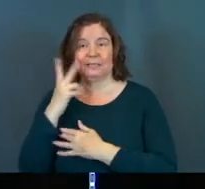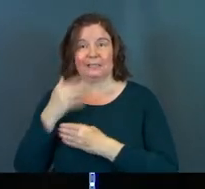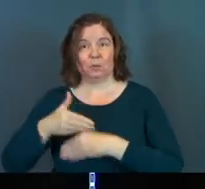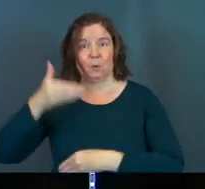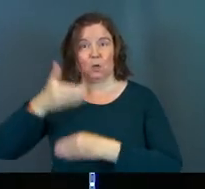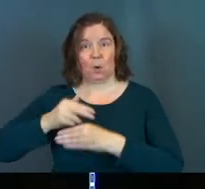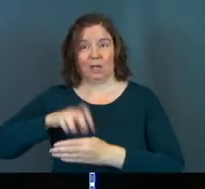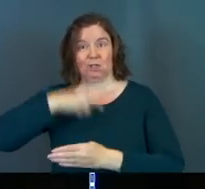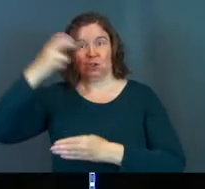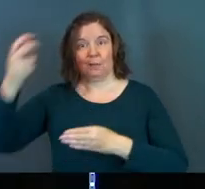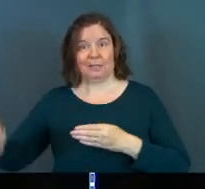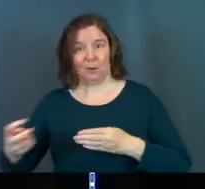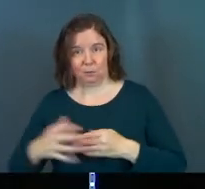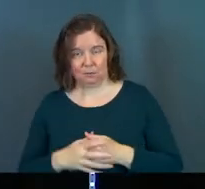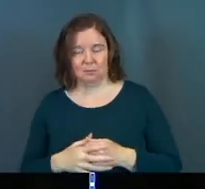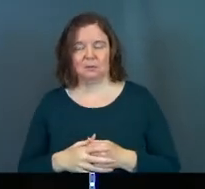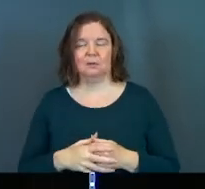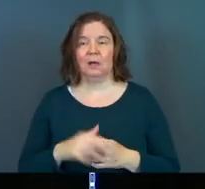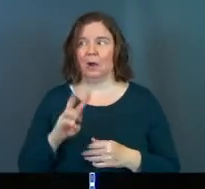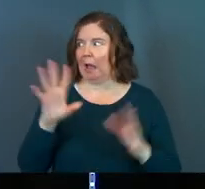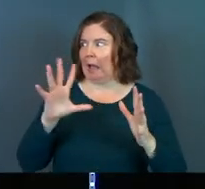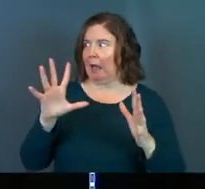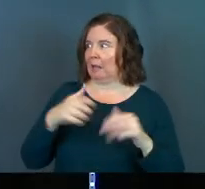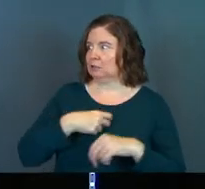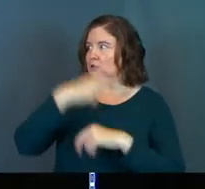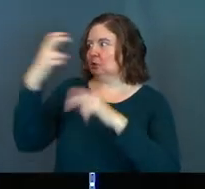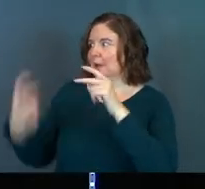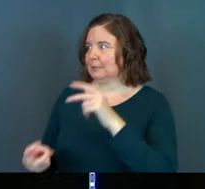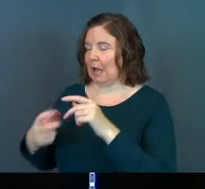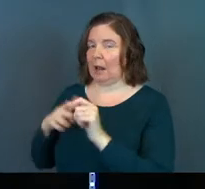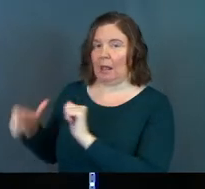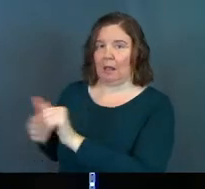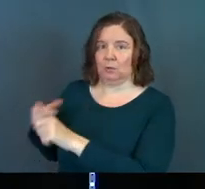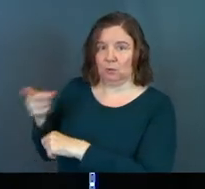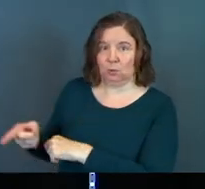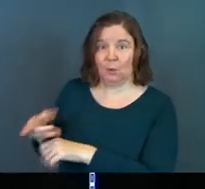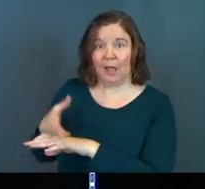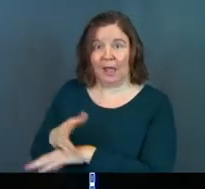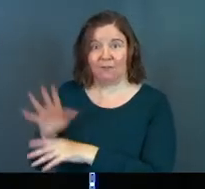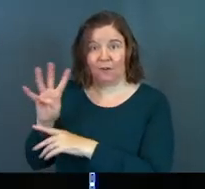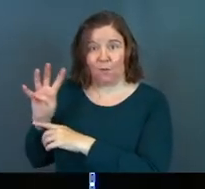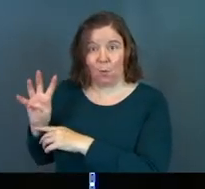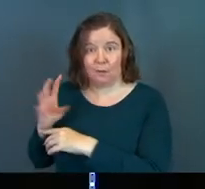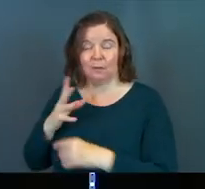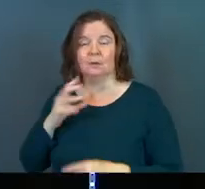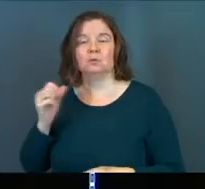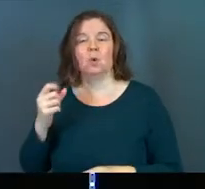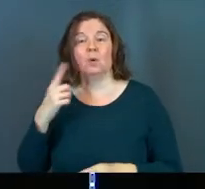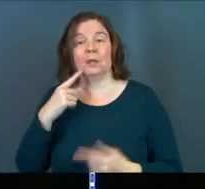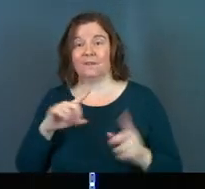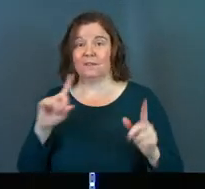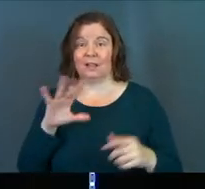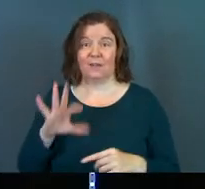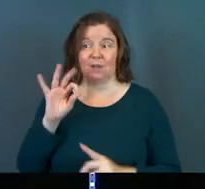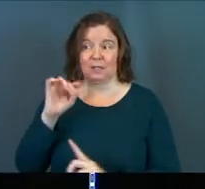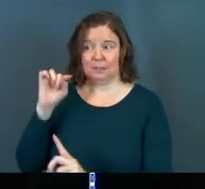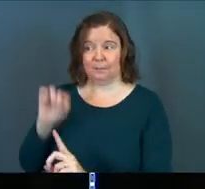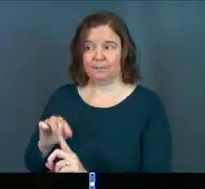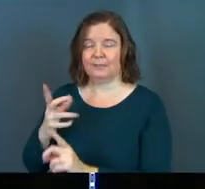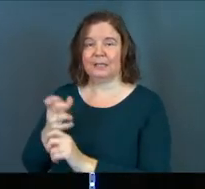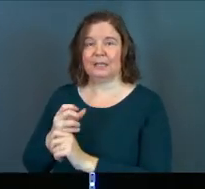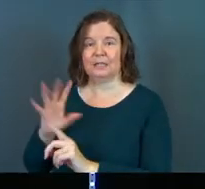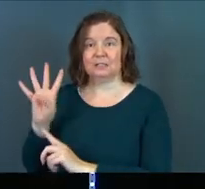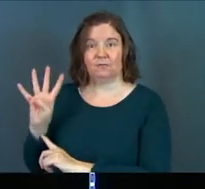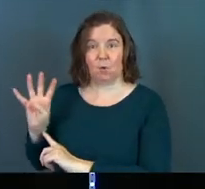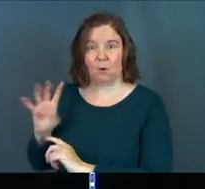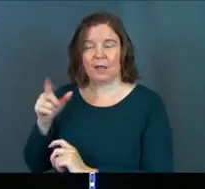window in the RV and jumps out when they're on the road, and so Woody's like, ah, and so Woody jumps out too after Forky, okay? So he finally finds him, and